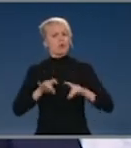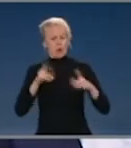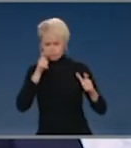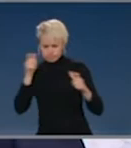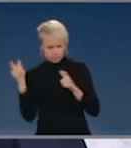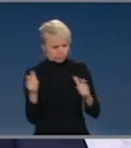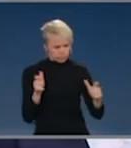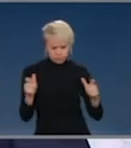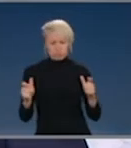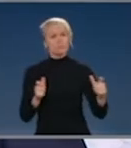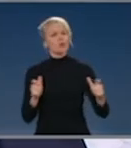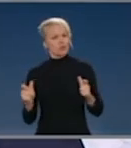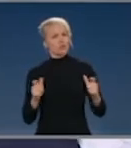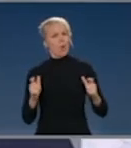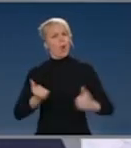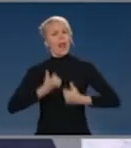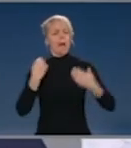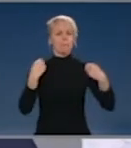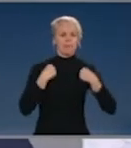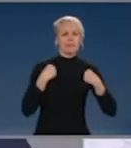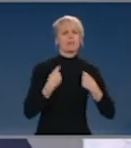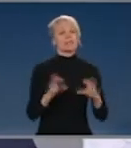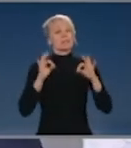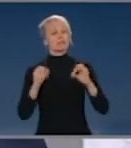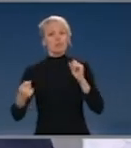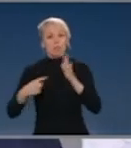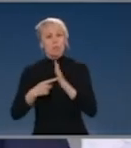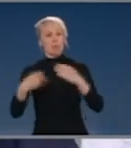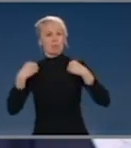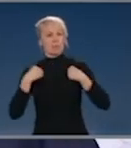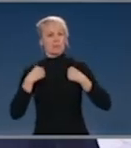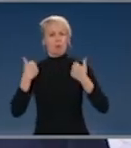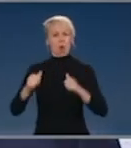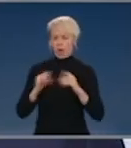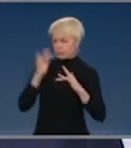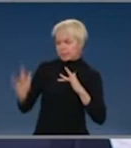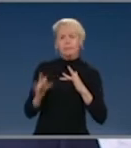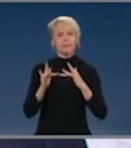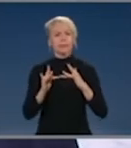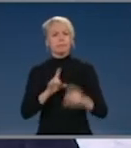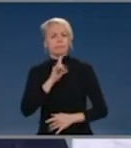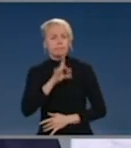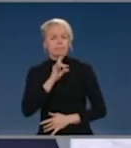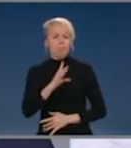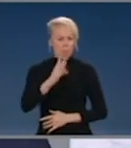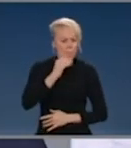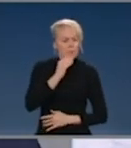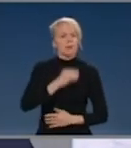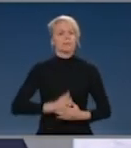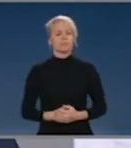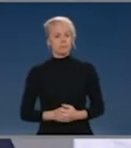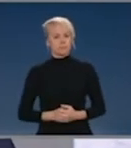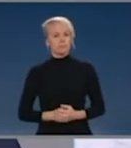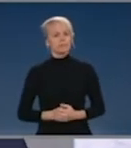Australia against investments in critical infrastructure and sensitive businesses and data centres and things of that nature. We need to ensure that the